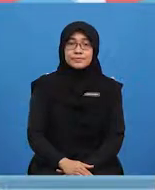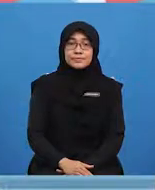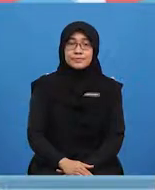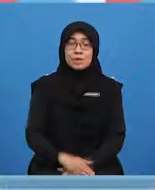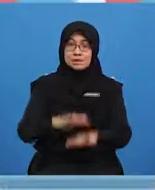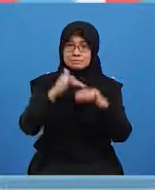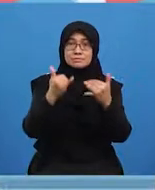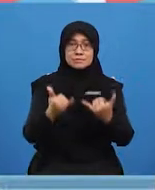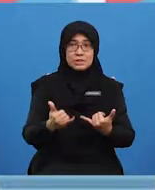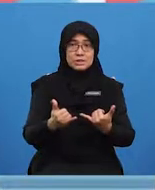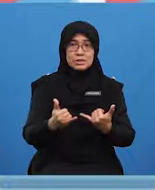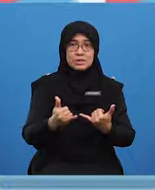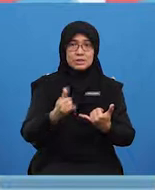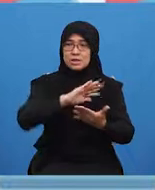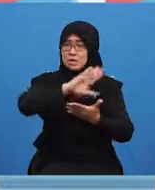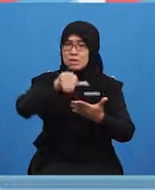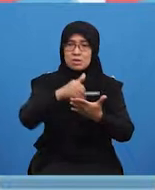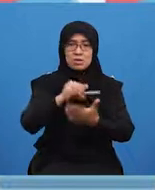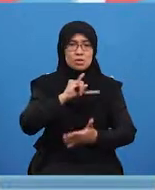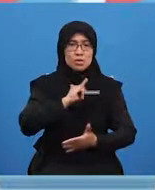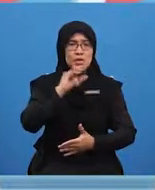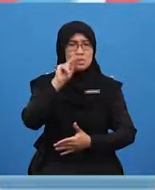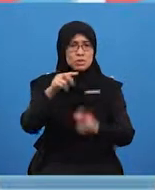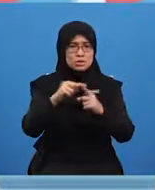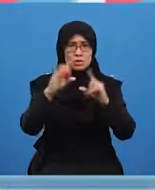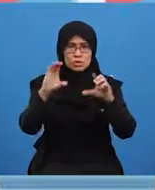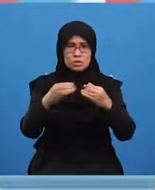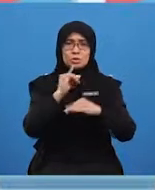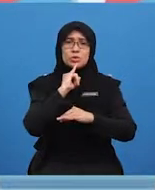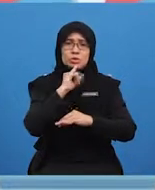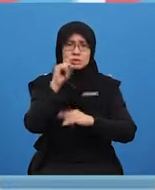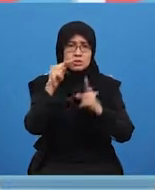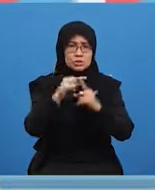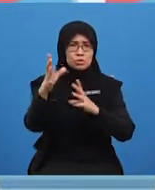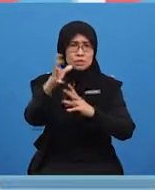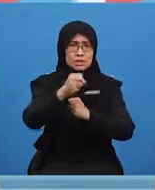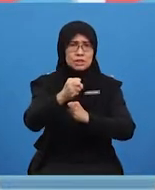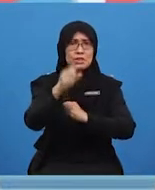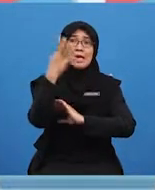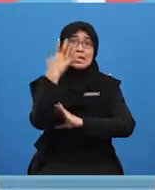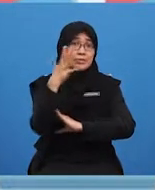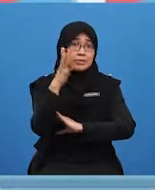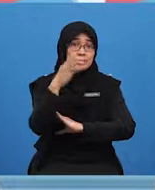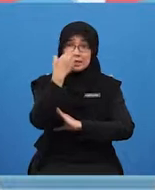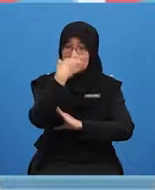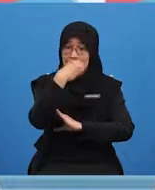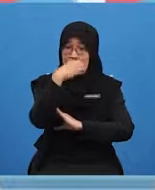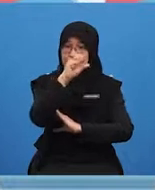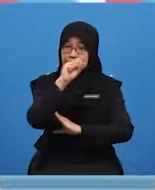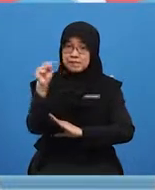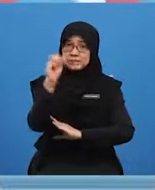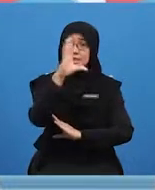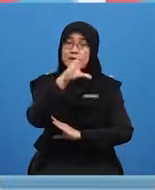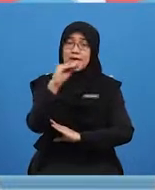Now, all I need to do is to get 15 apples and